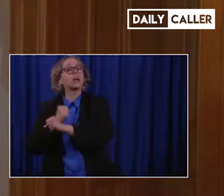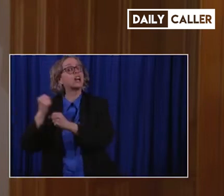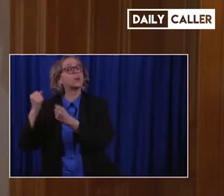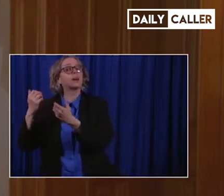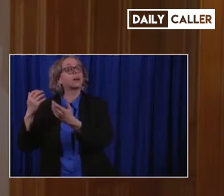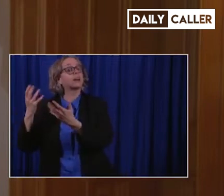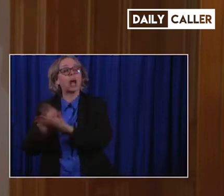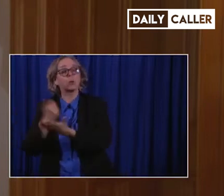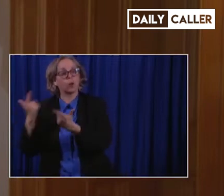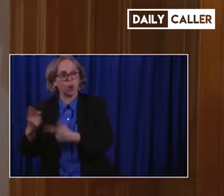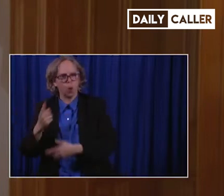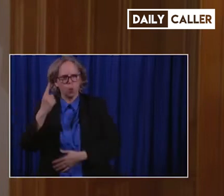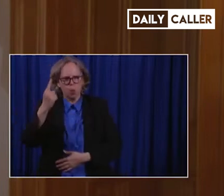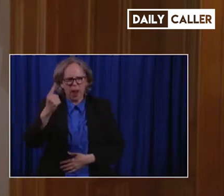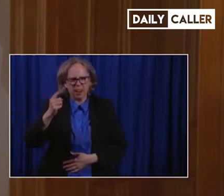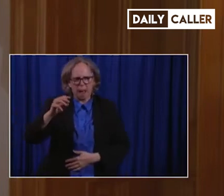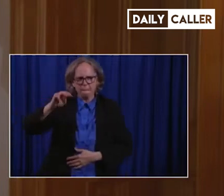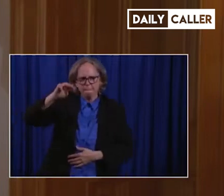million.